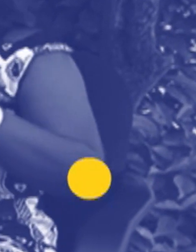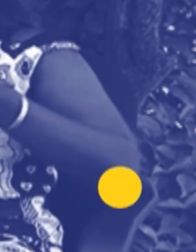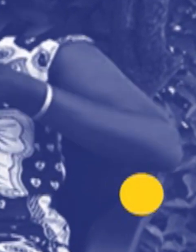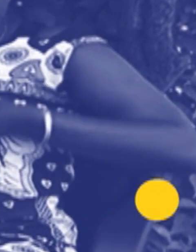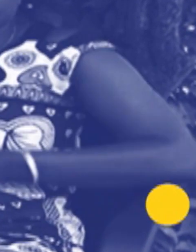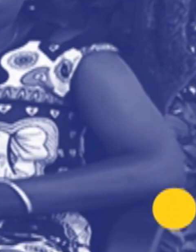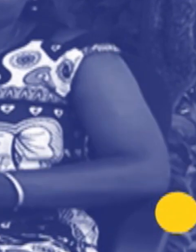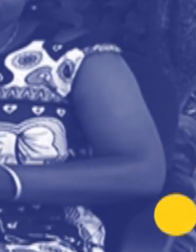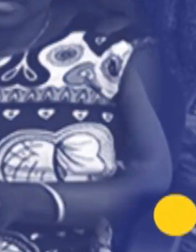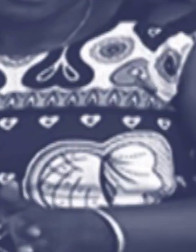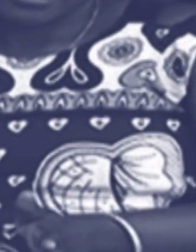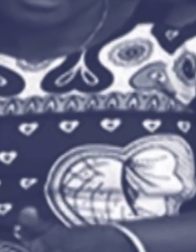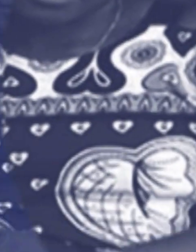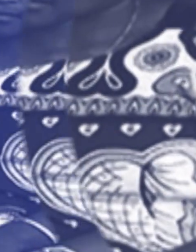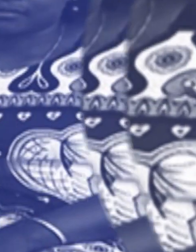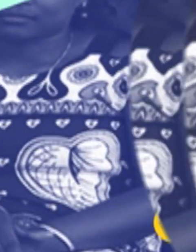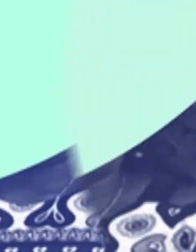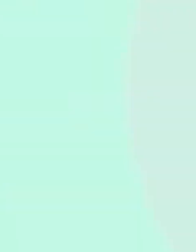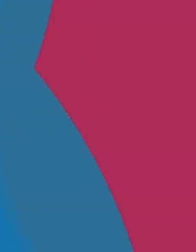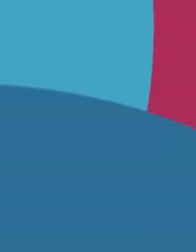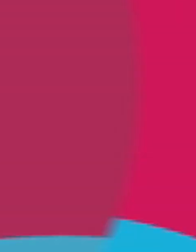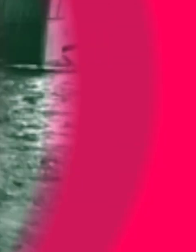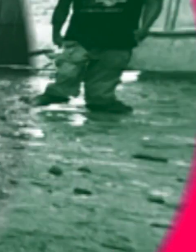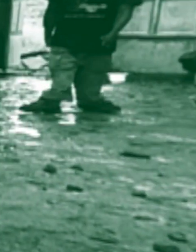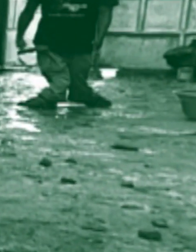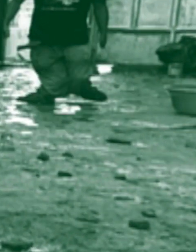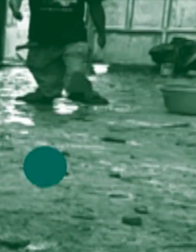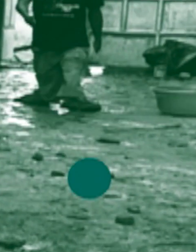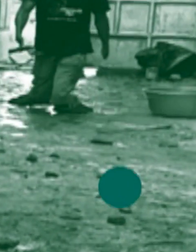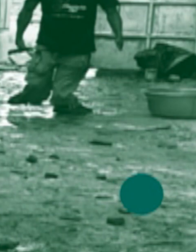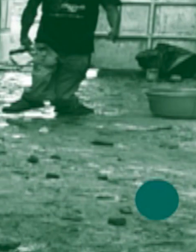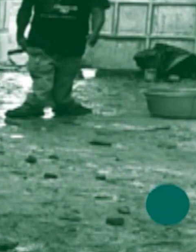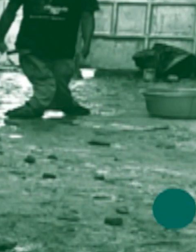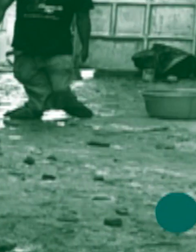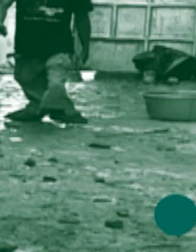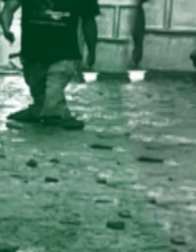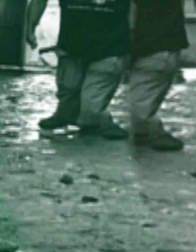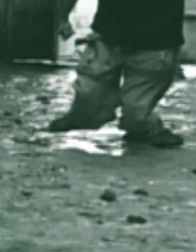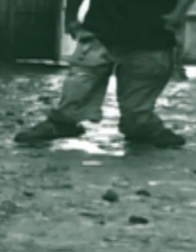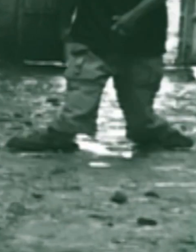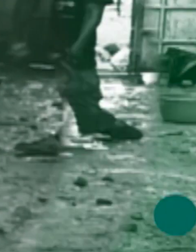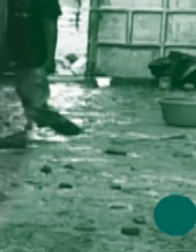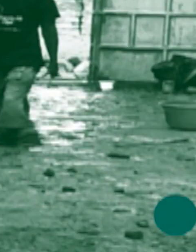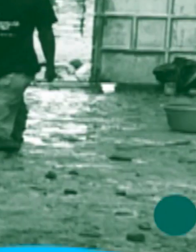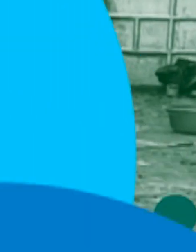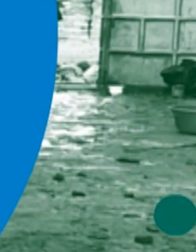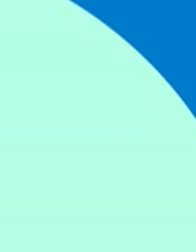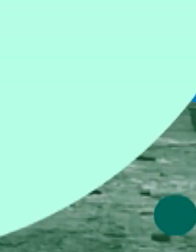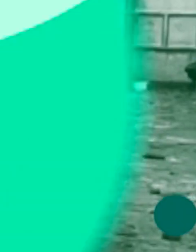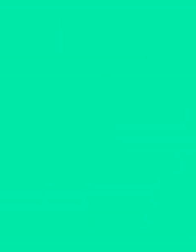difference change lives as we tell our different stories